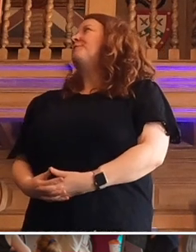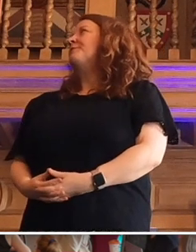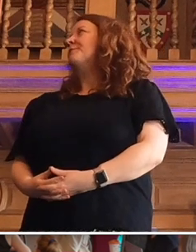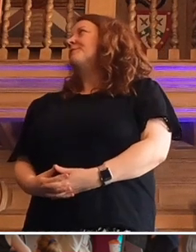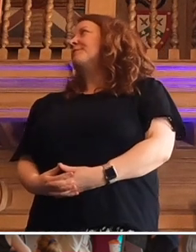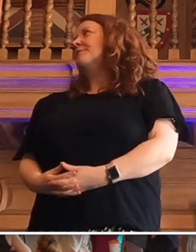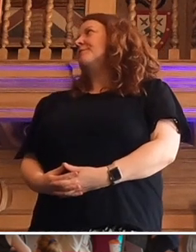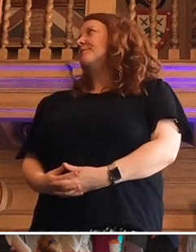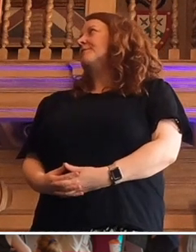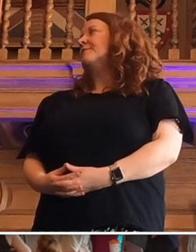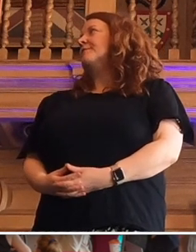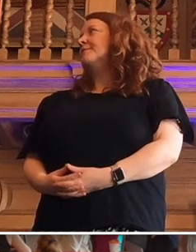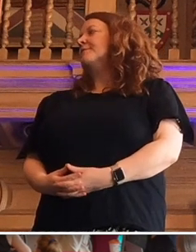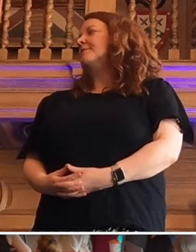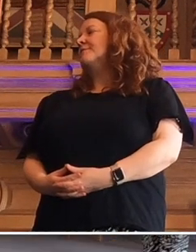Housing.